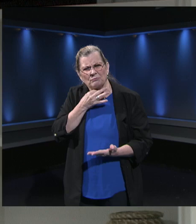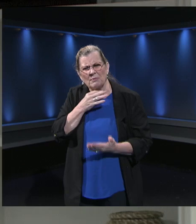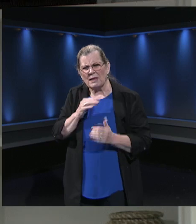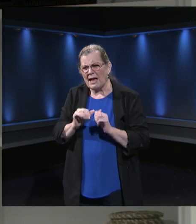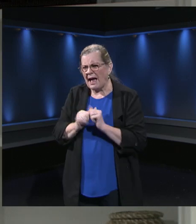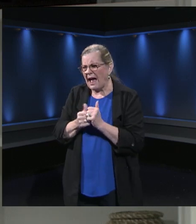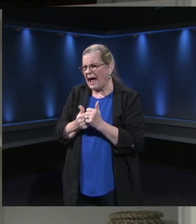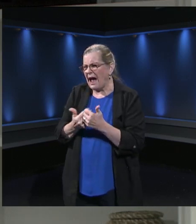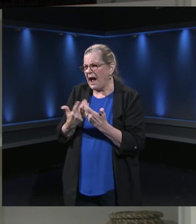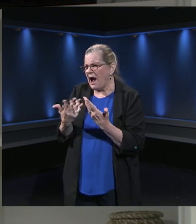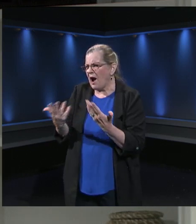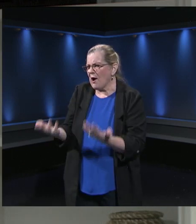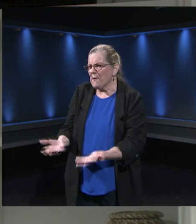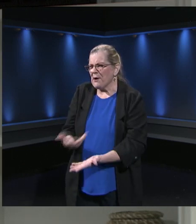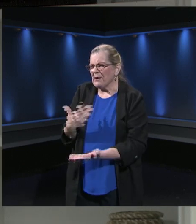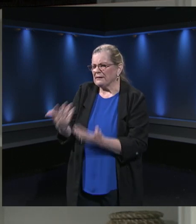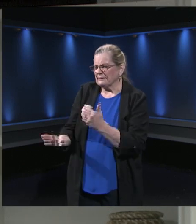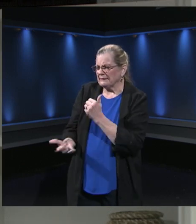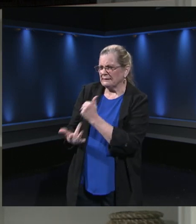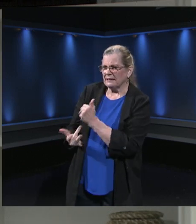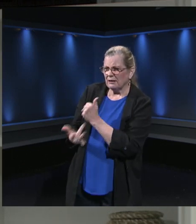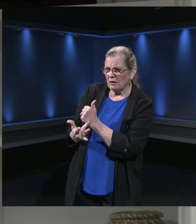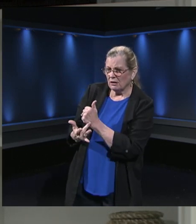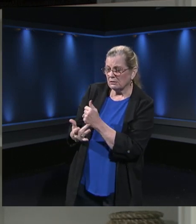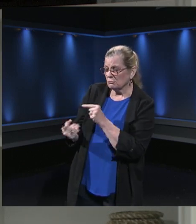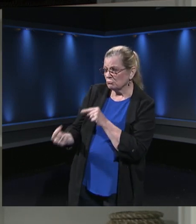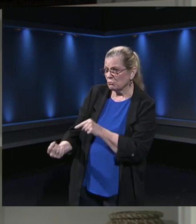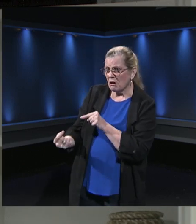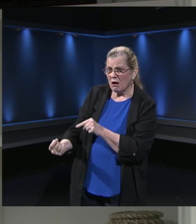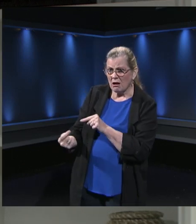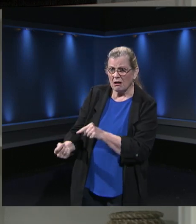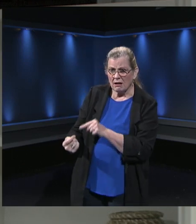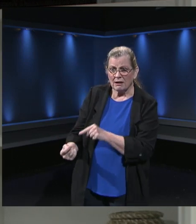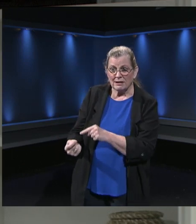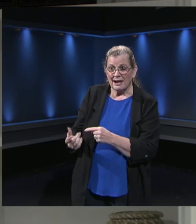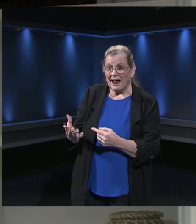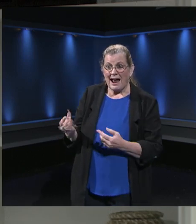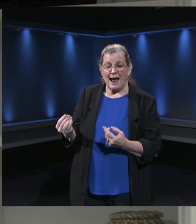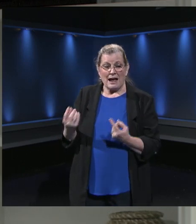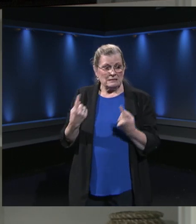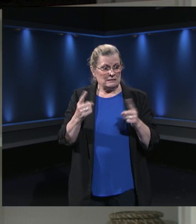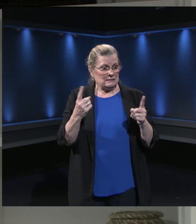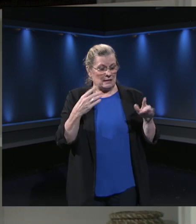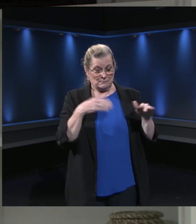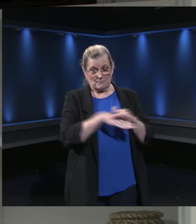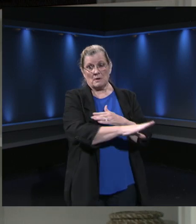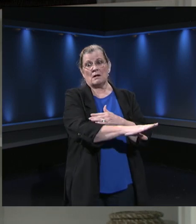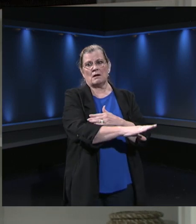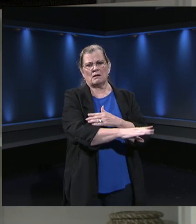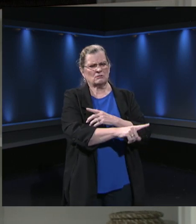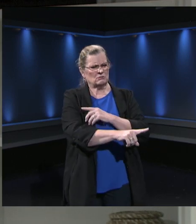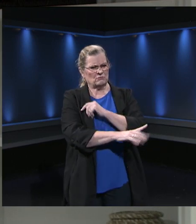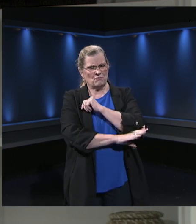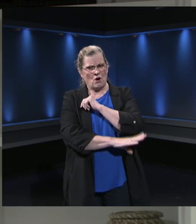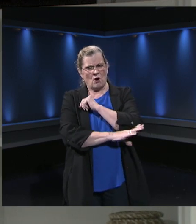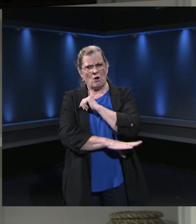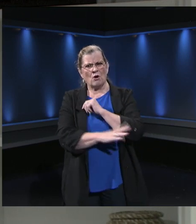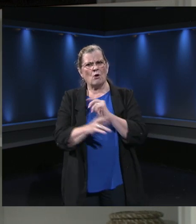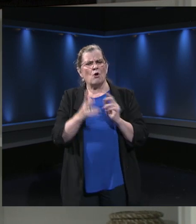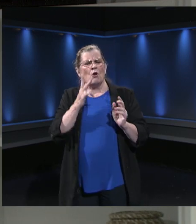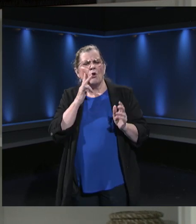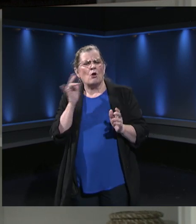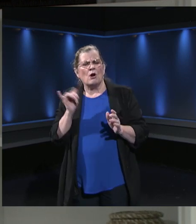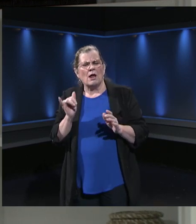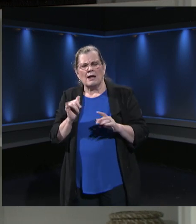struggles, but also soaring. Talk about how the fall this coming school year will look differently than the